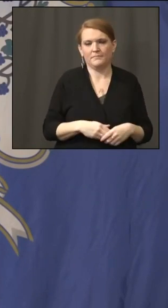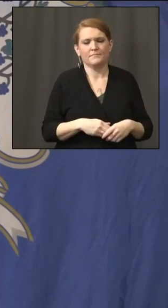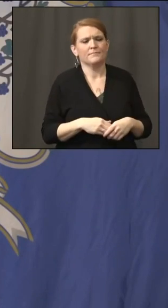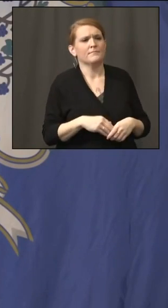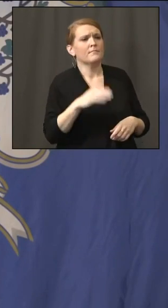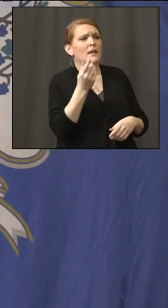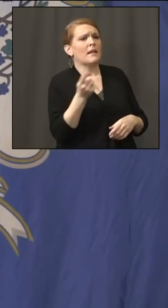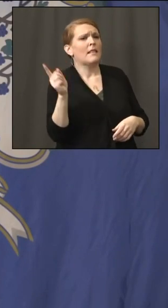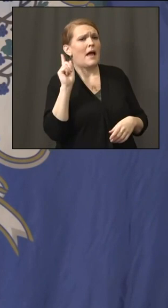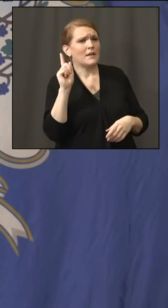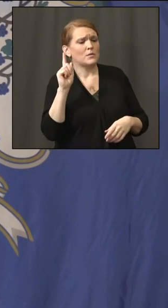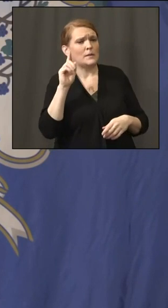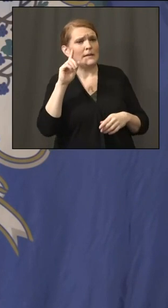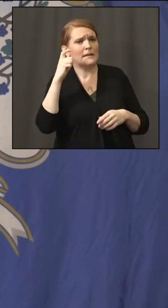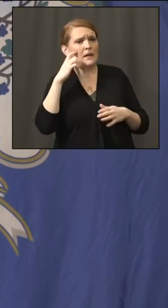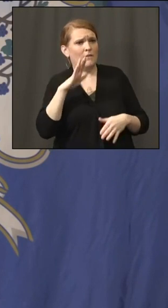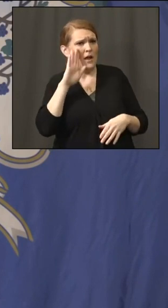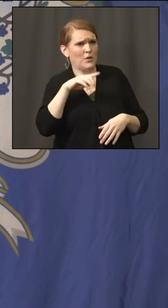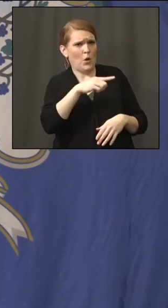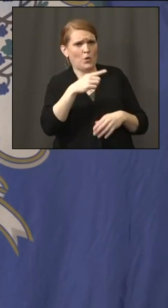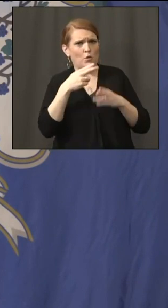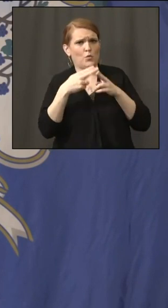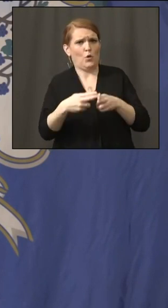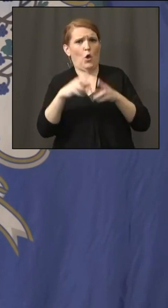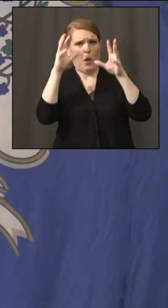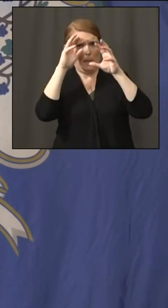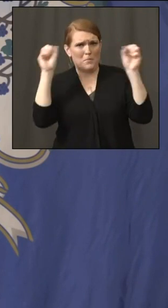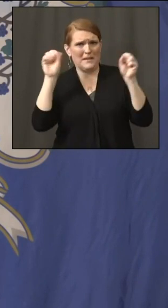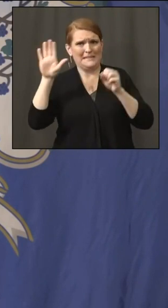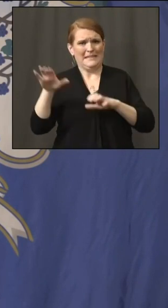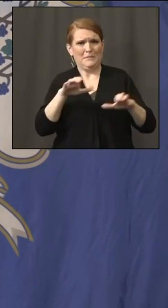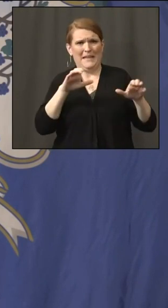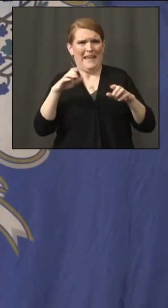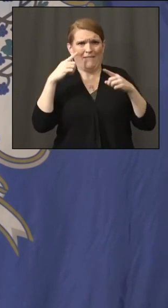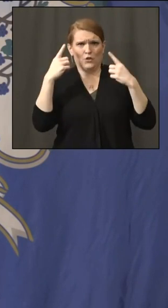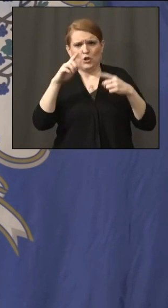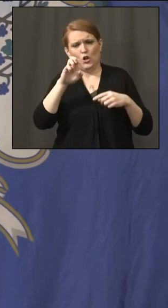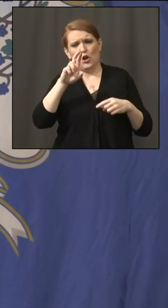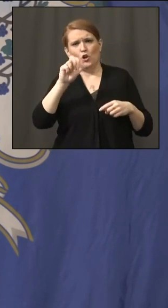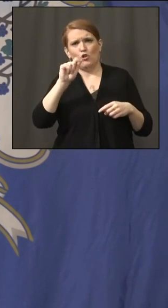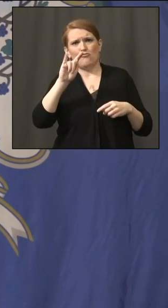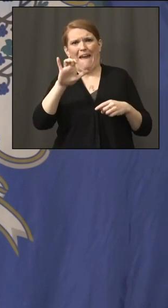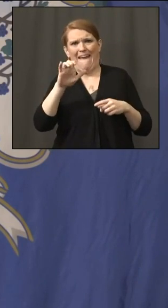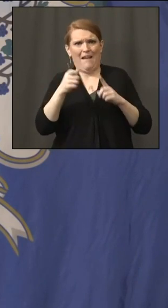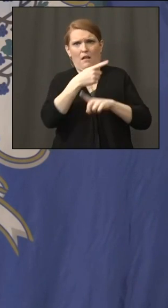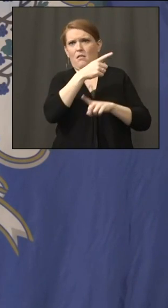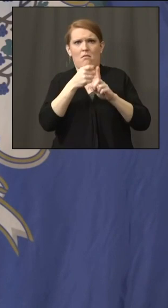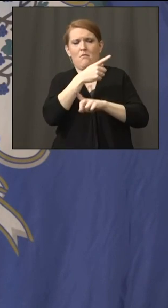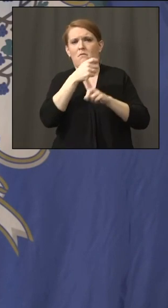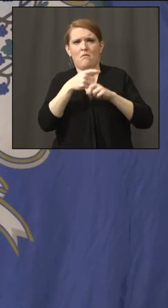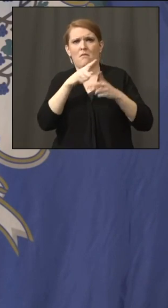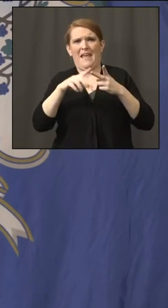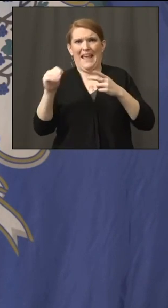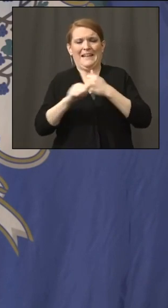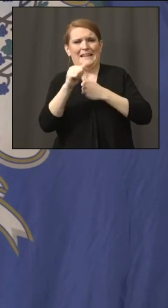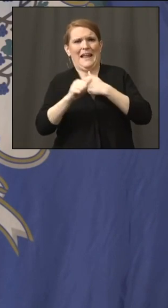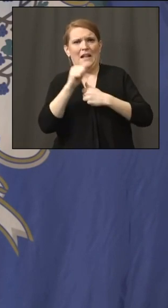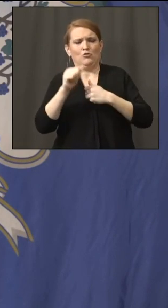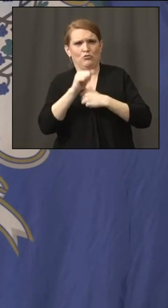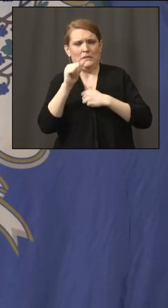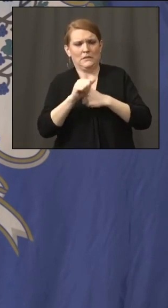president's behavior was erratic and dangerous. What is your assessment today as to the president